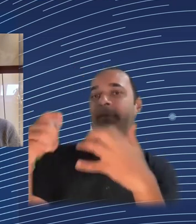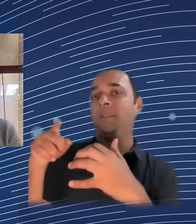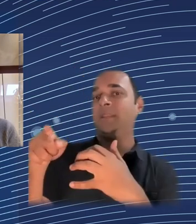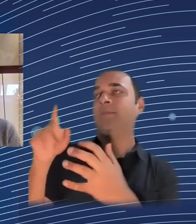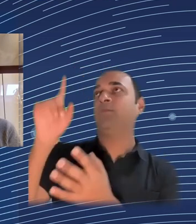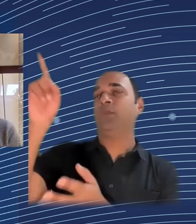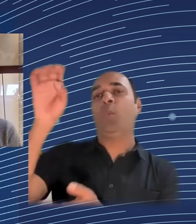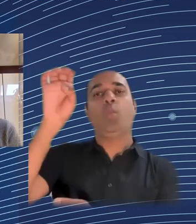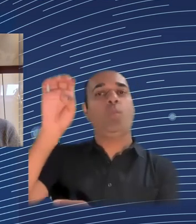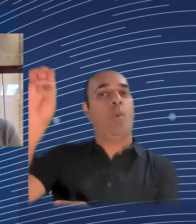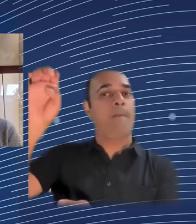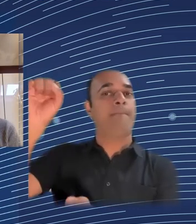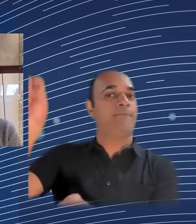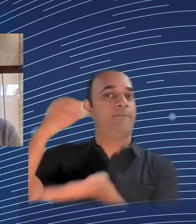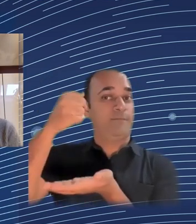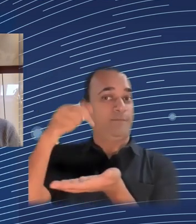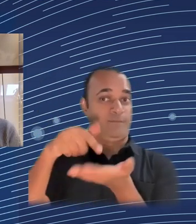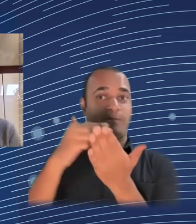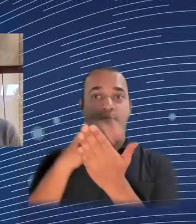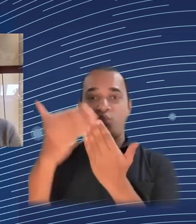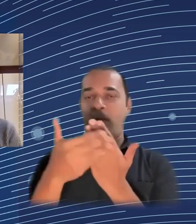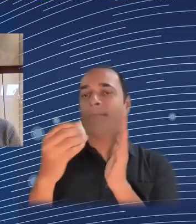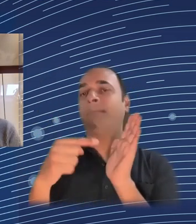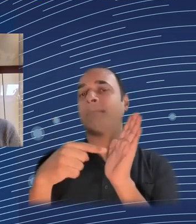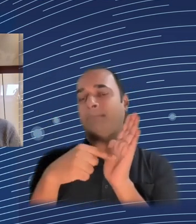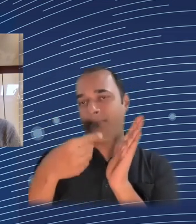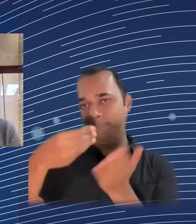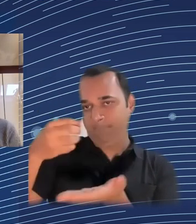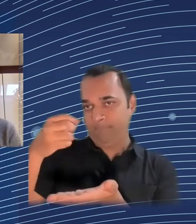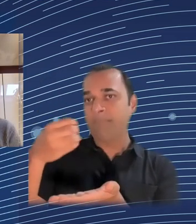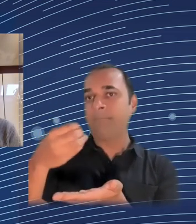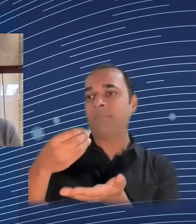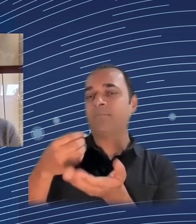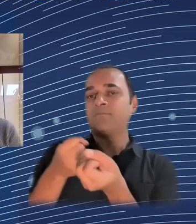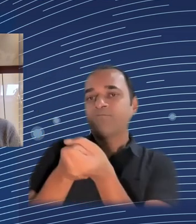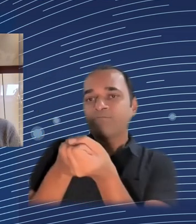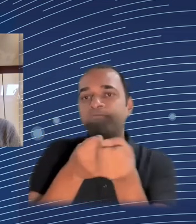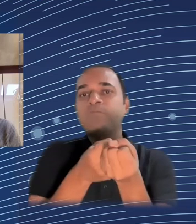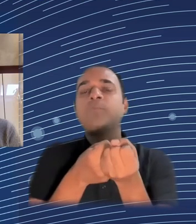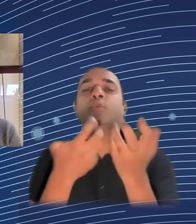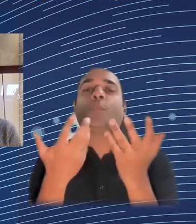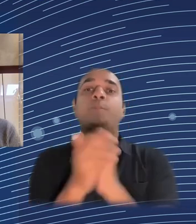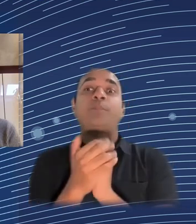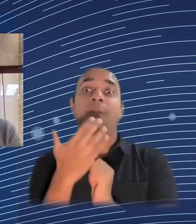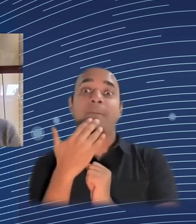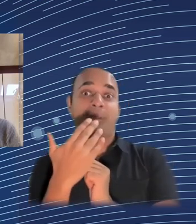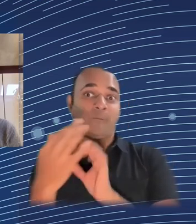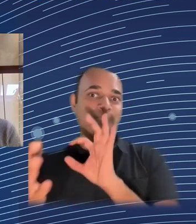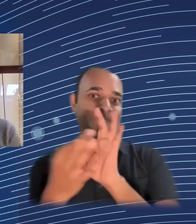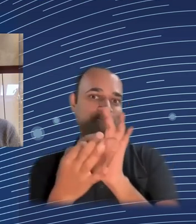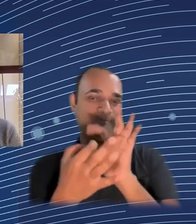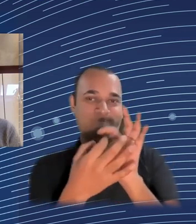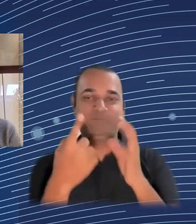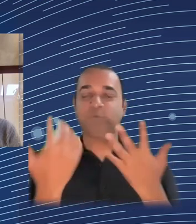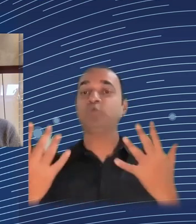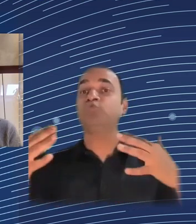Authority for ESF, Ms. Ruta Dabkute Stankavincene. How was that? Great.